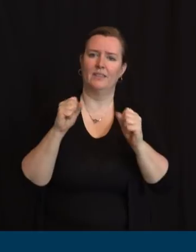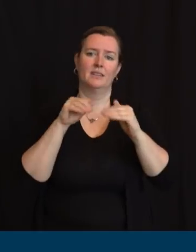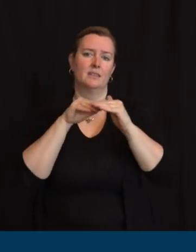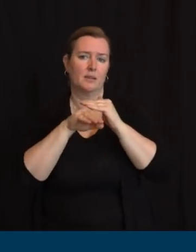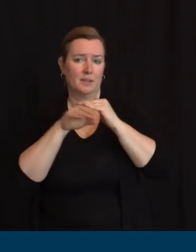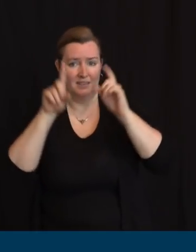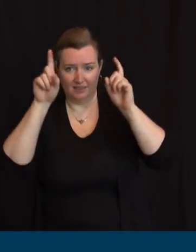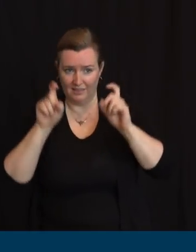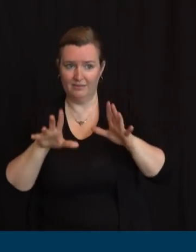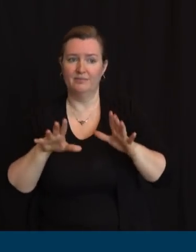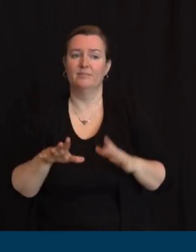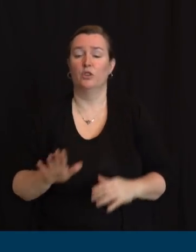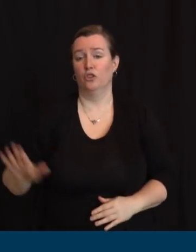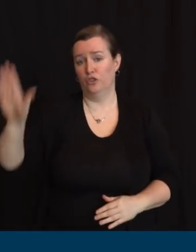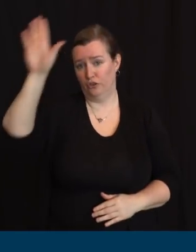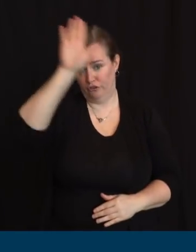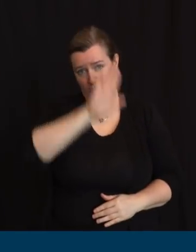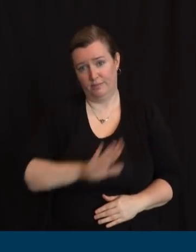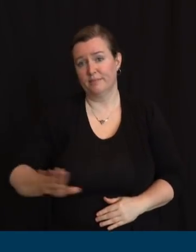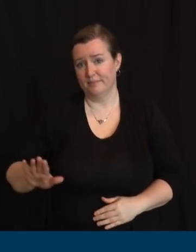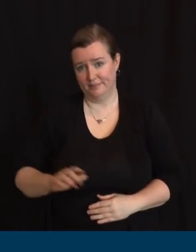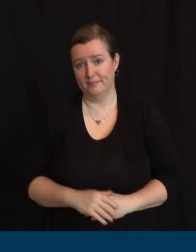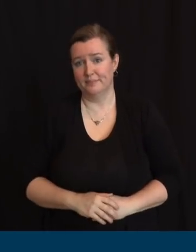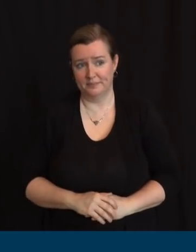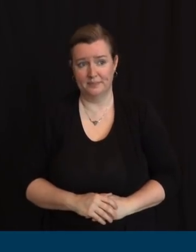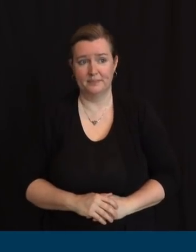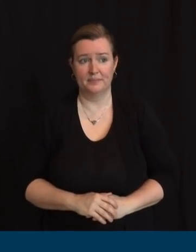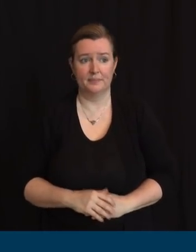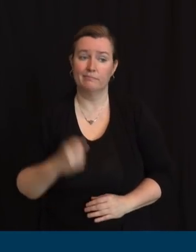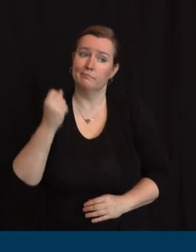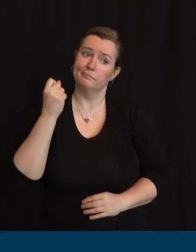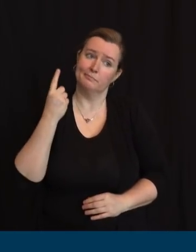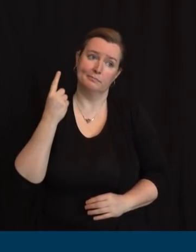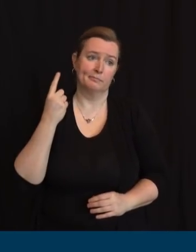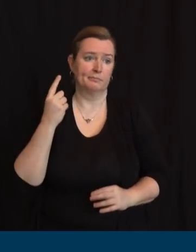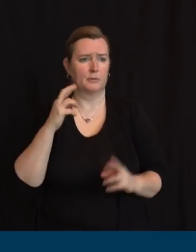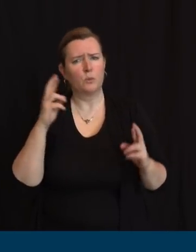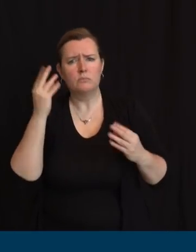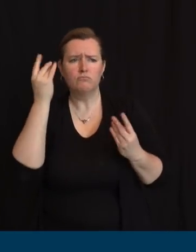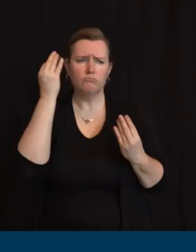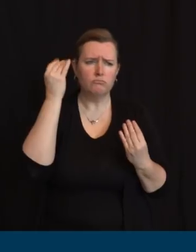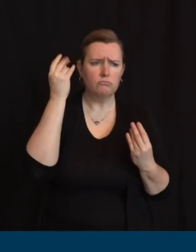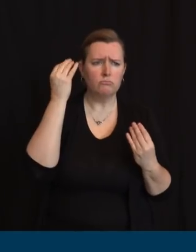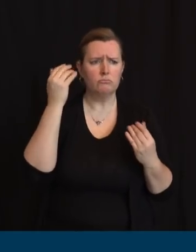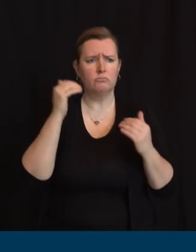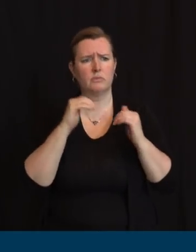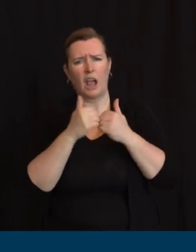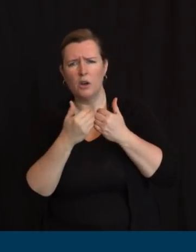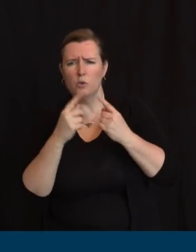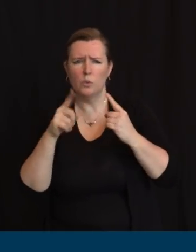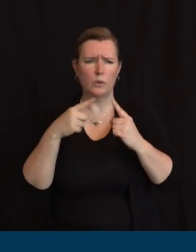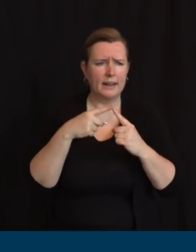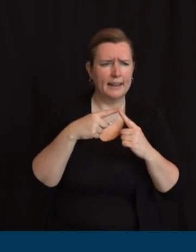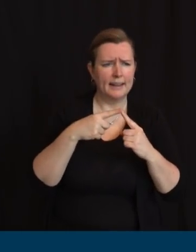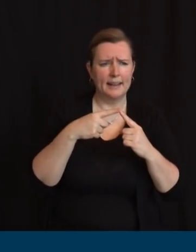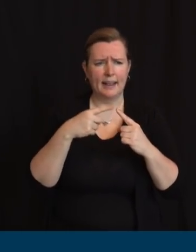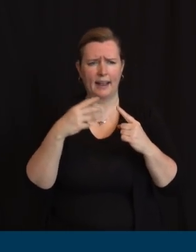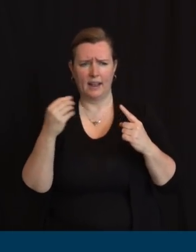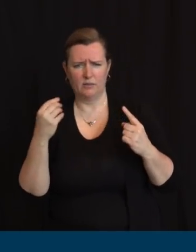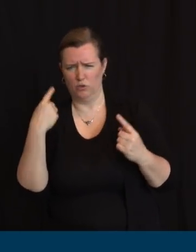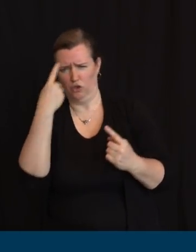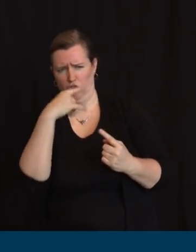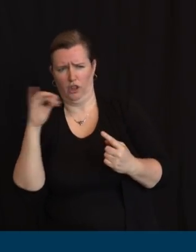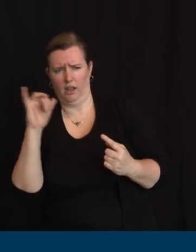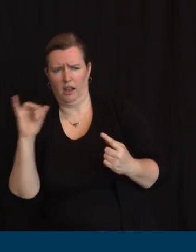as we begin wargaming and thinking through that process of how and when and what we need in place, particularly from a